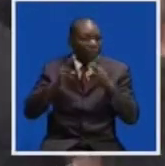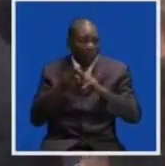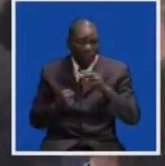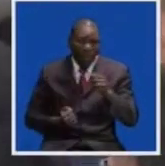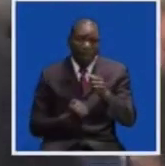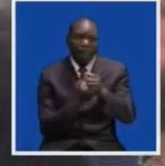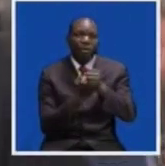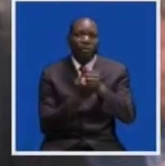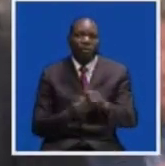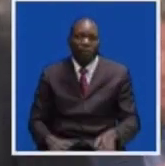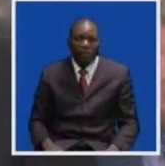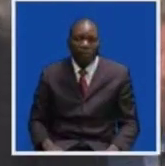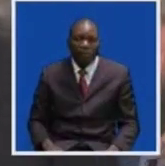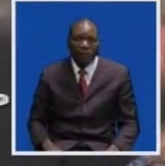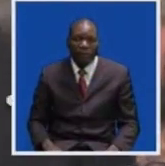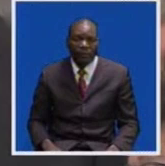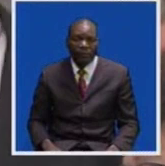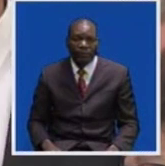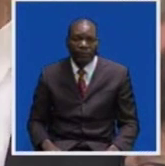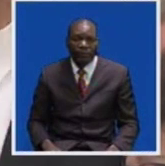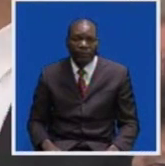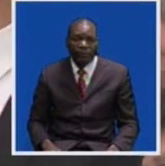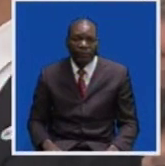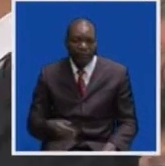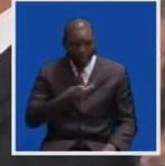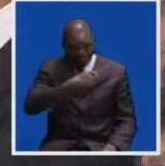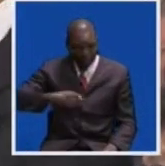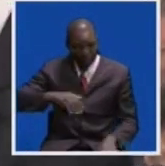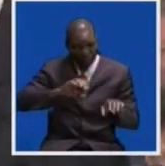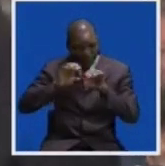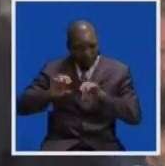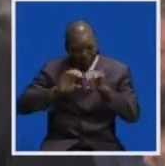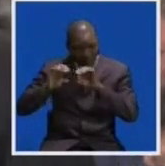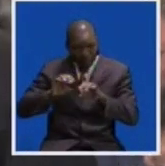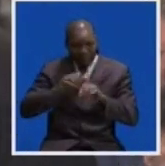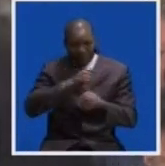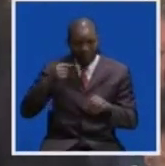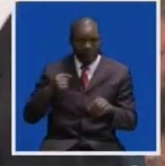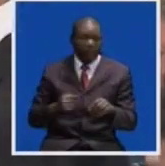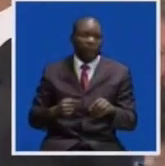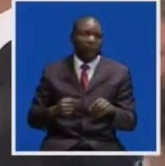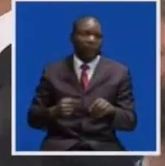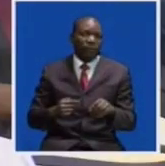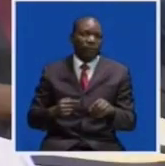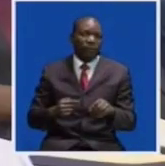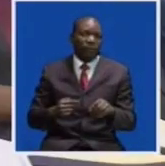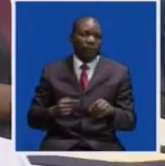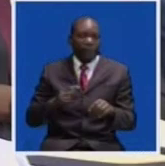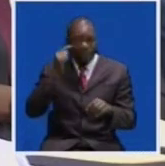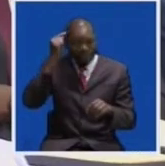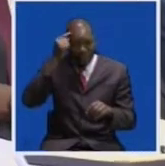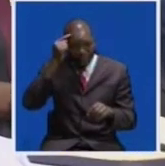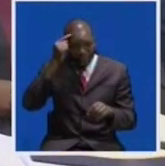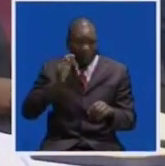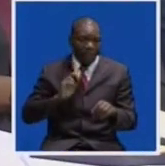year, the recent debt relief measures on earth by China. And I think the weak corporate